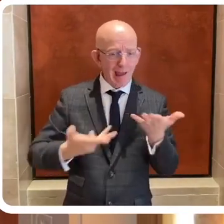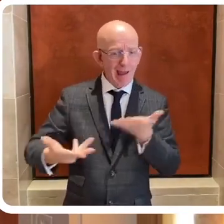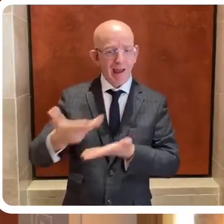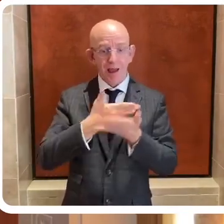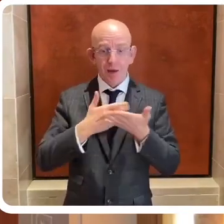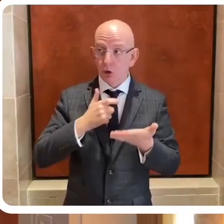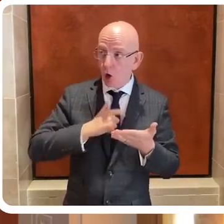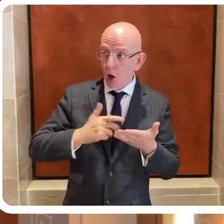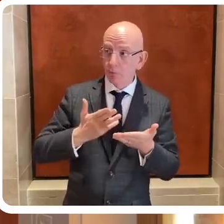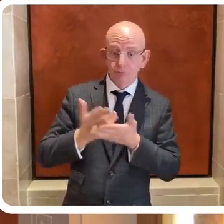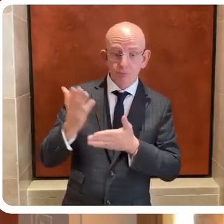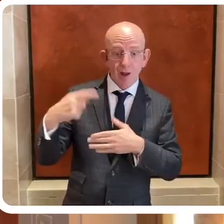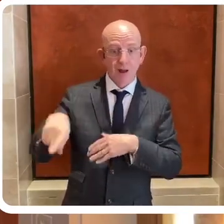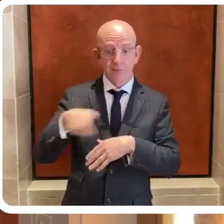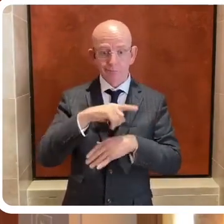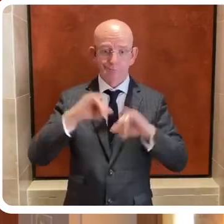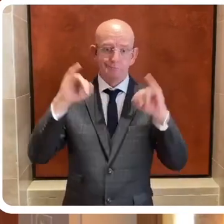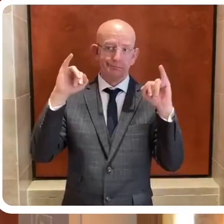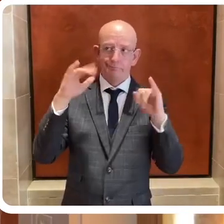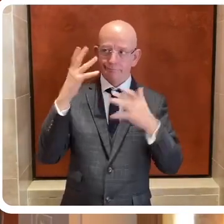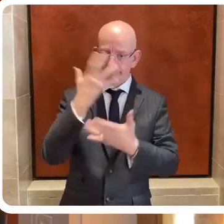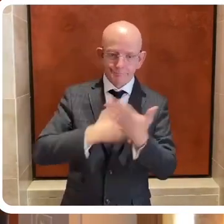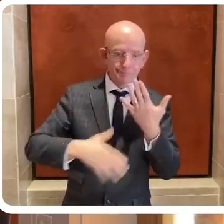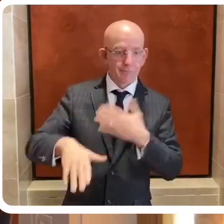about Northern Ireland for the most part.